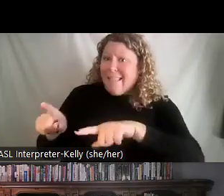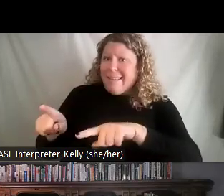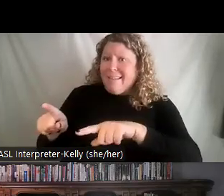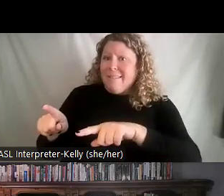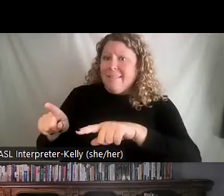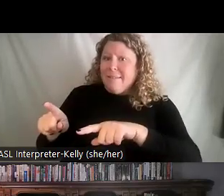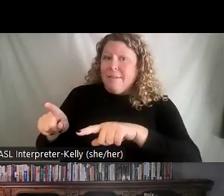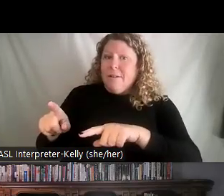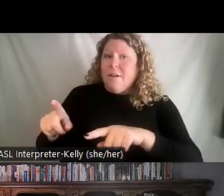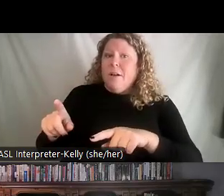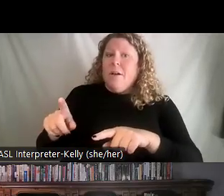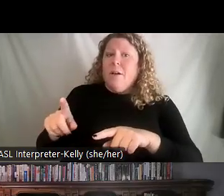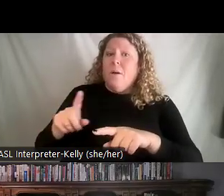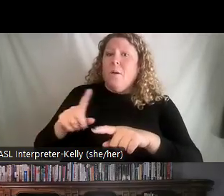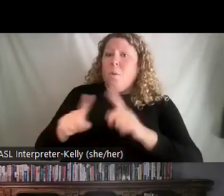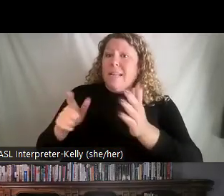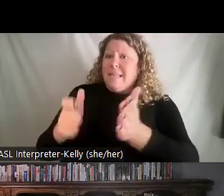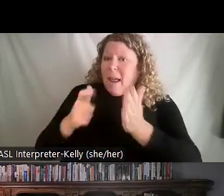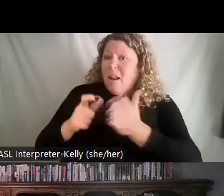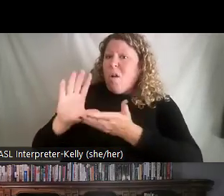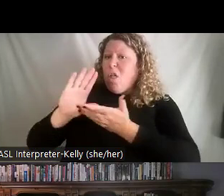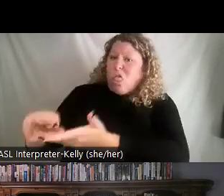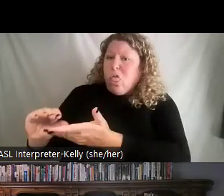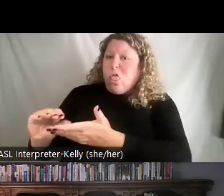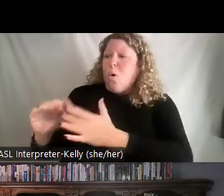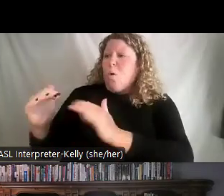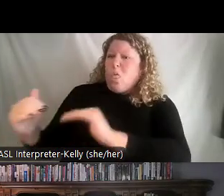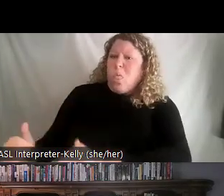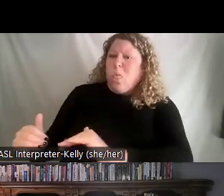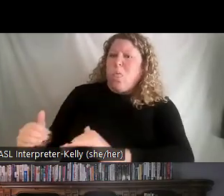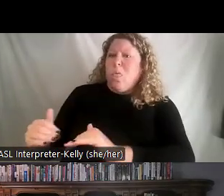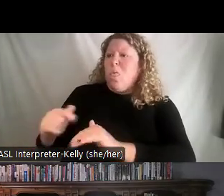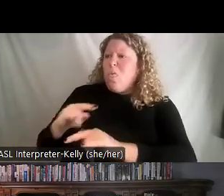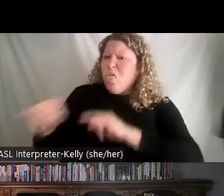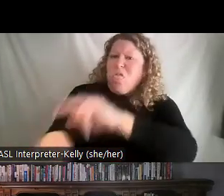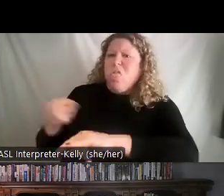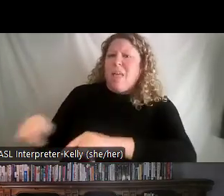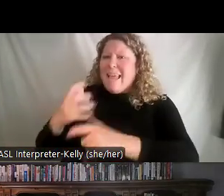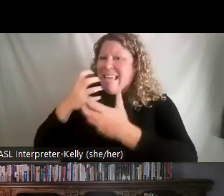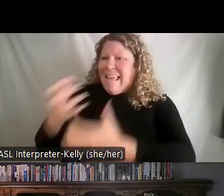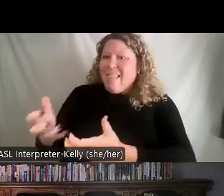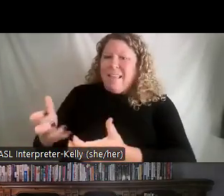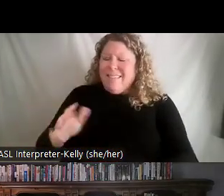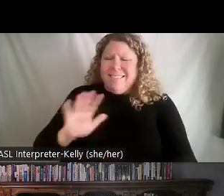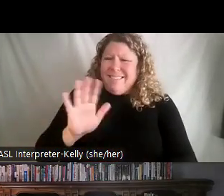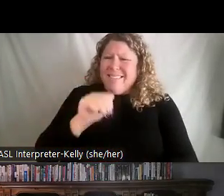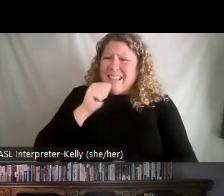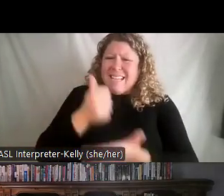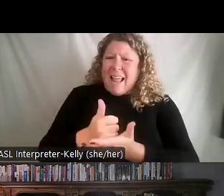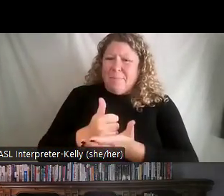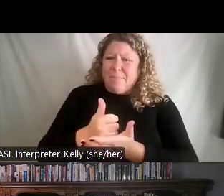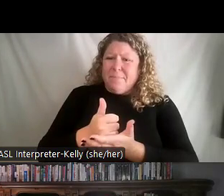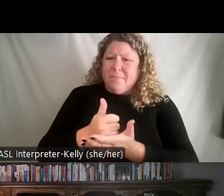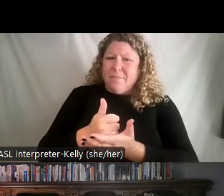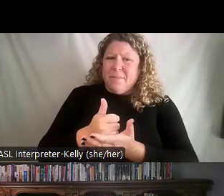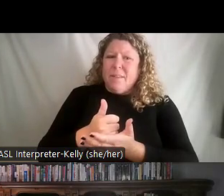is not effective is demanding, demeaning, demoting, attacking, yelling. That does not help. So we want to go